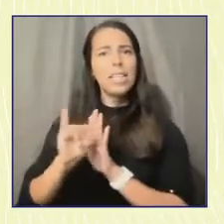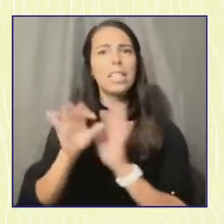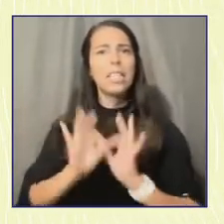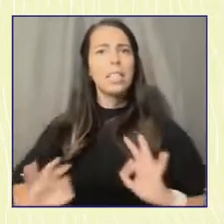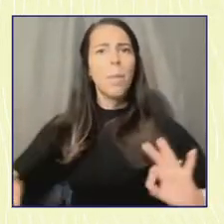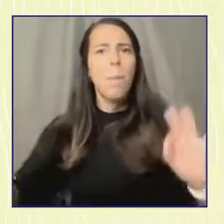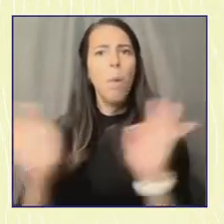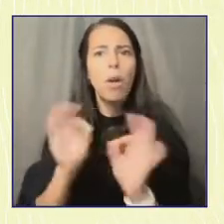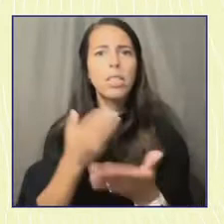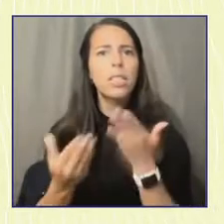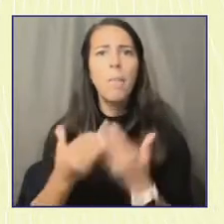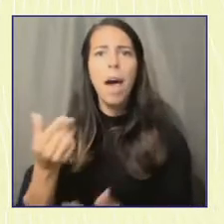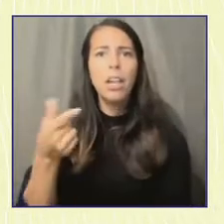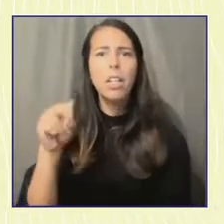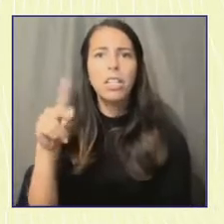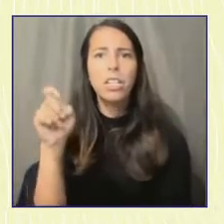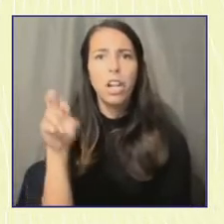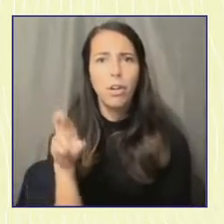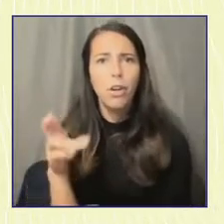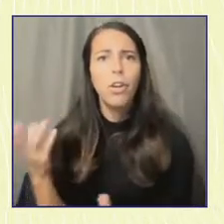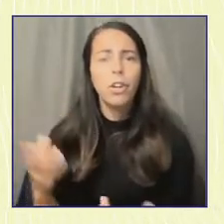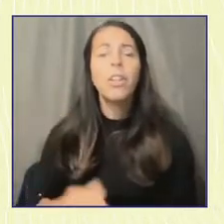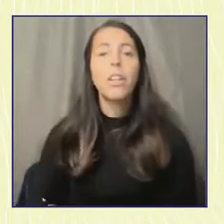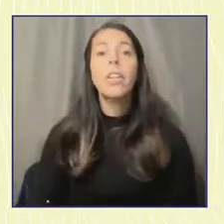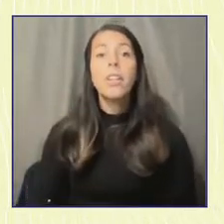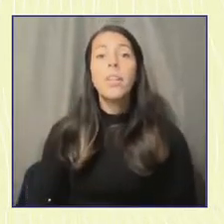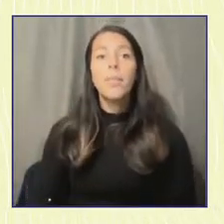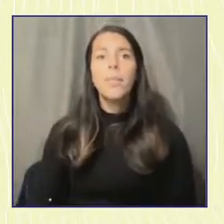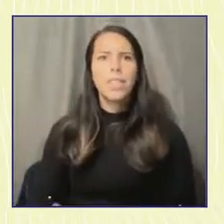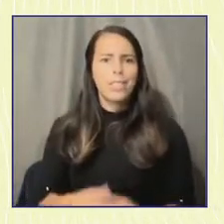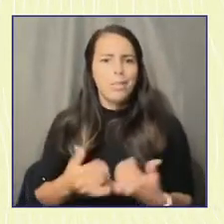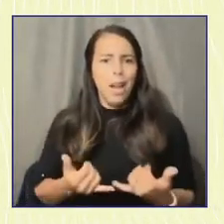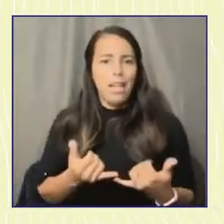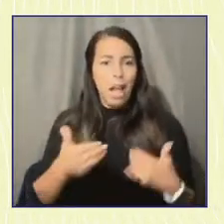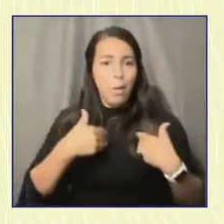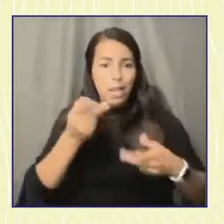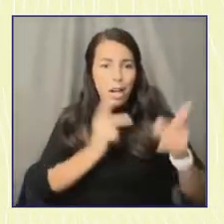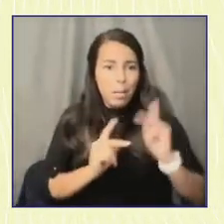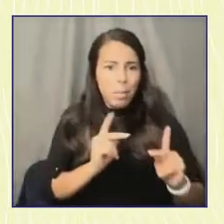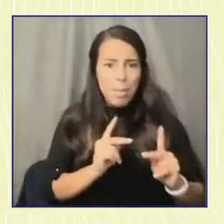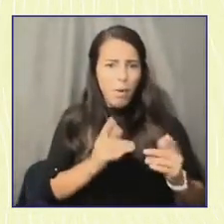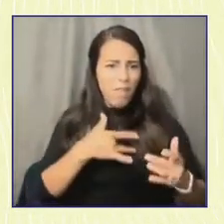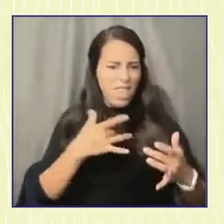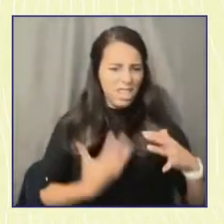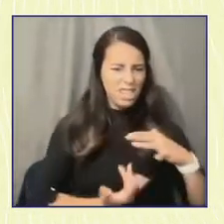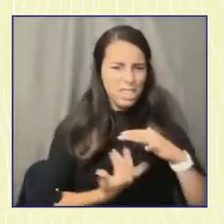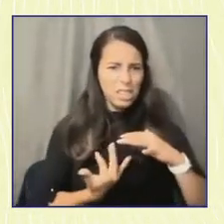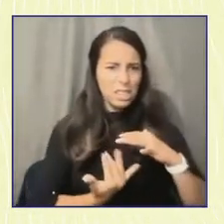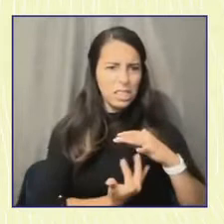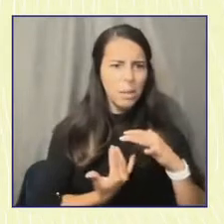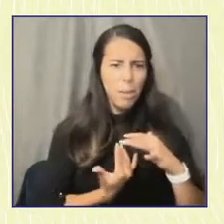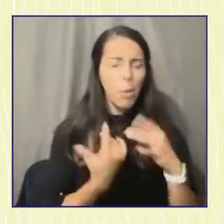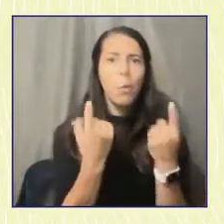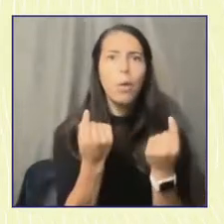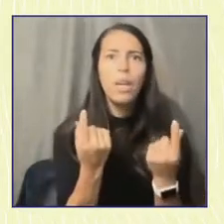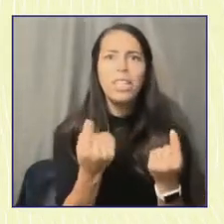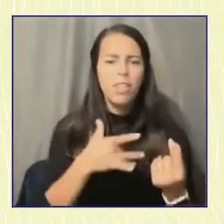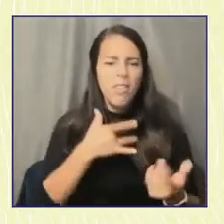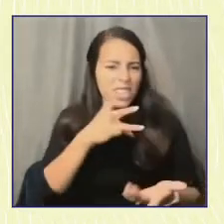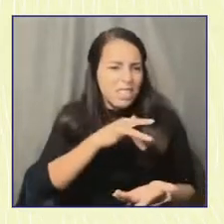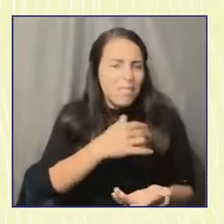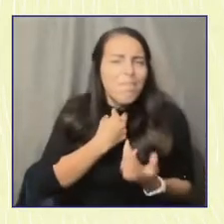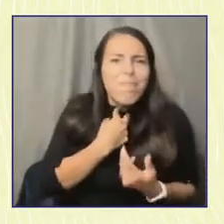just don't always know how or where to channel that frustration and anger to create the changes that we desperately want.